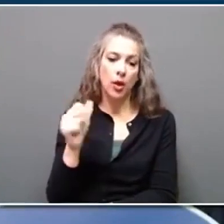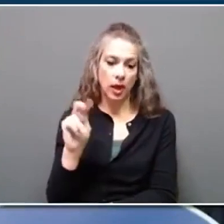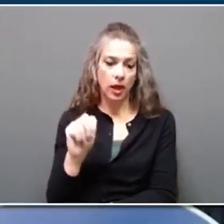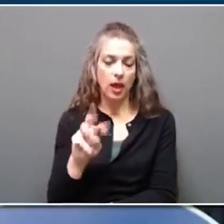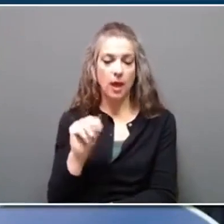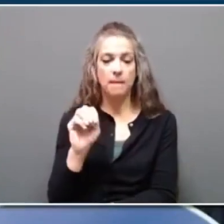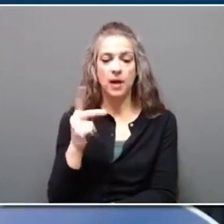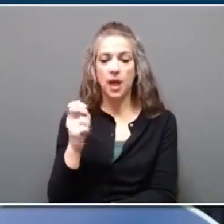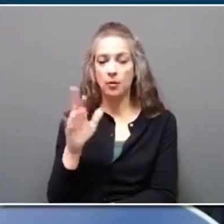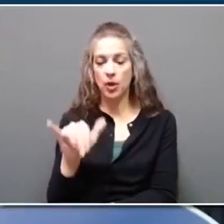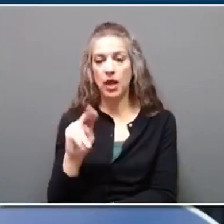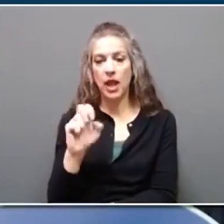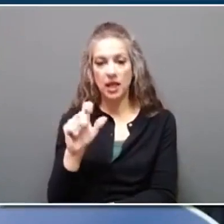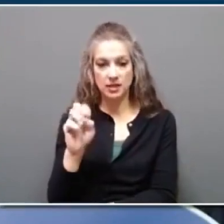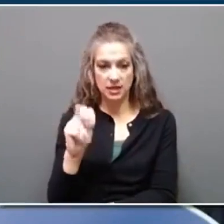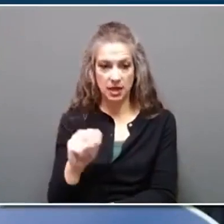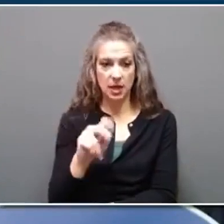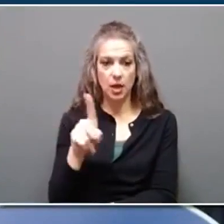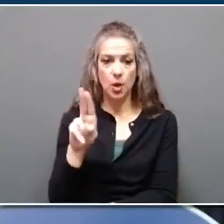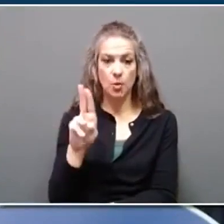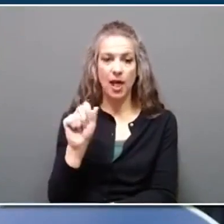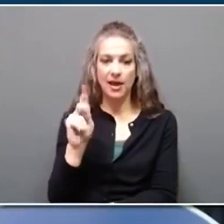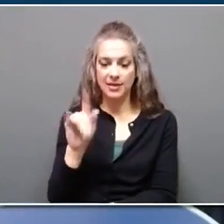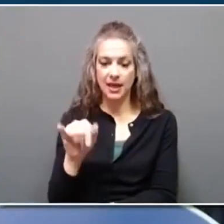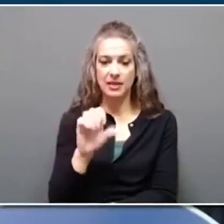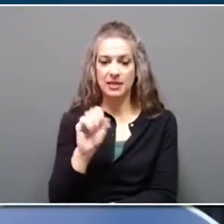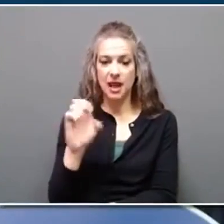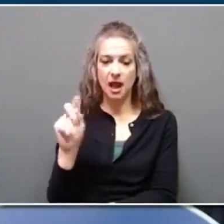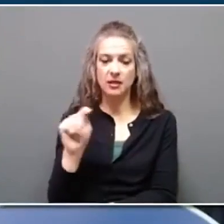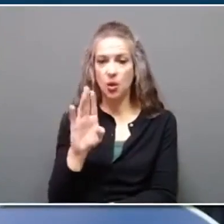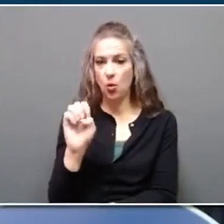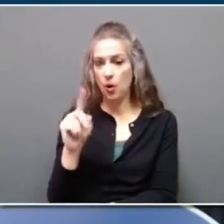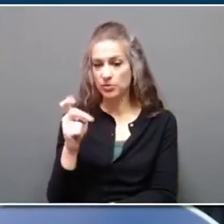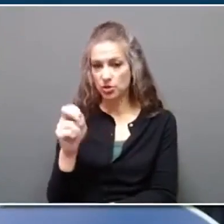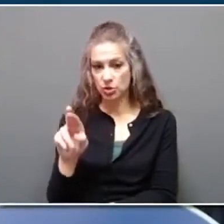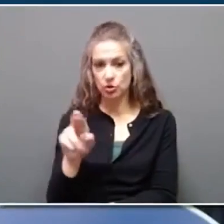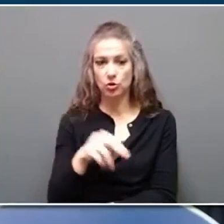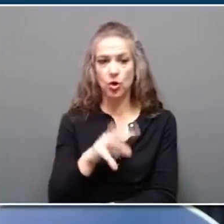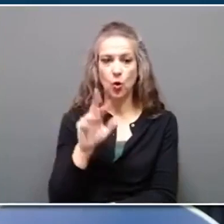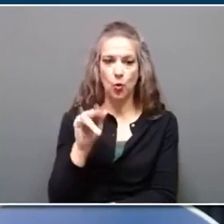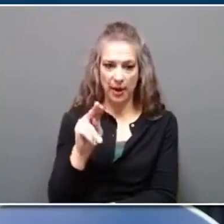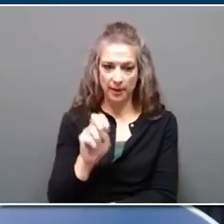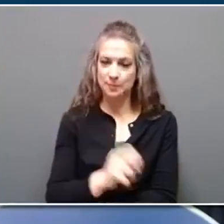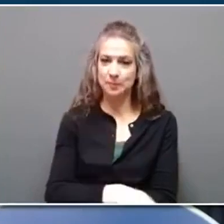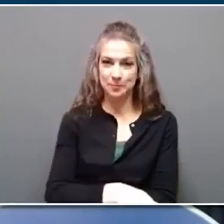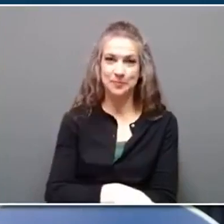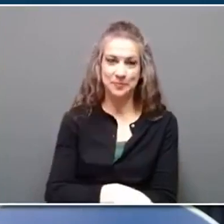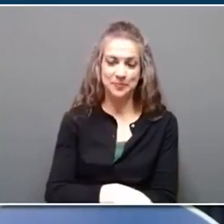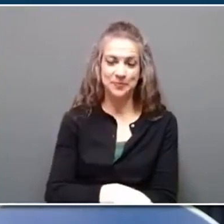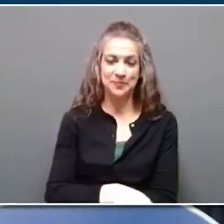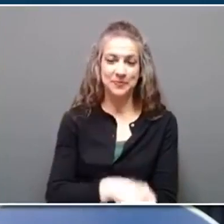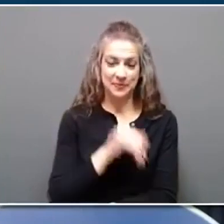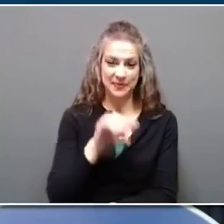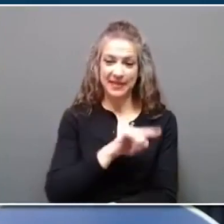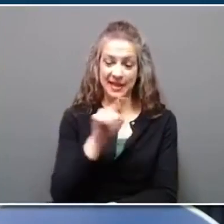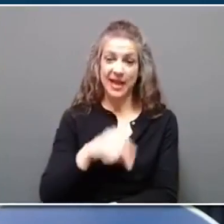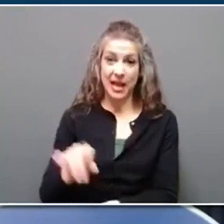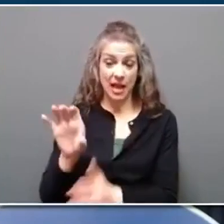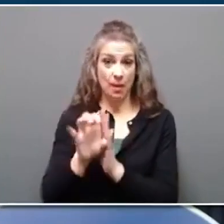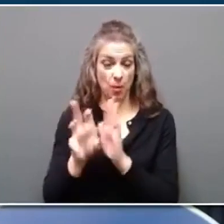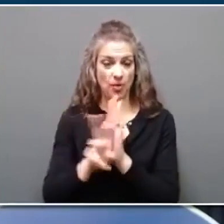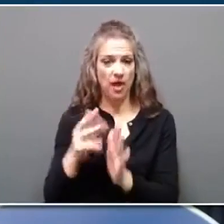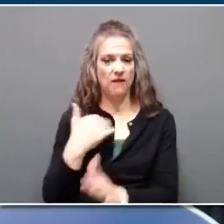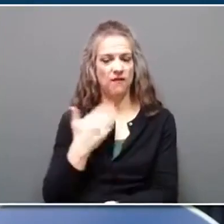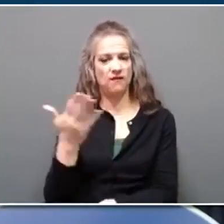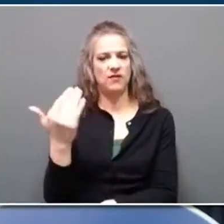Montgomery, Nelson, Pulaski, Scott, Wayne, and Webster. The Commonwealth is providing over $15